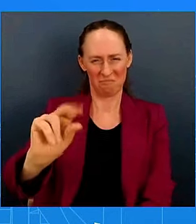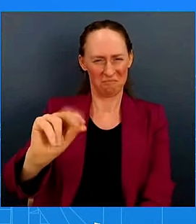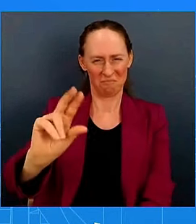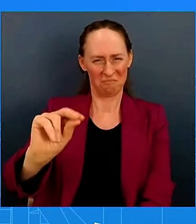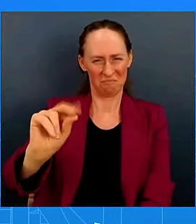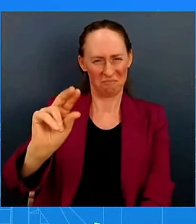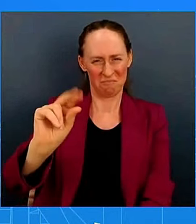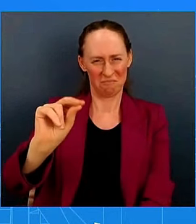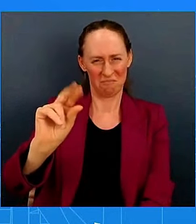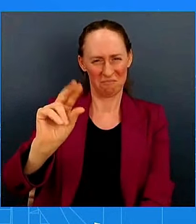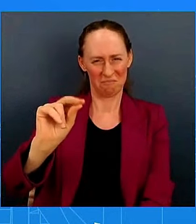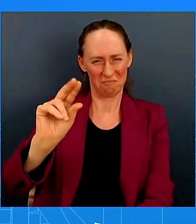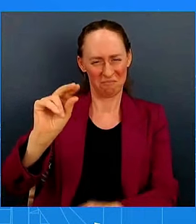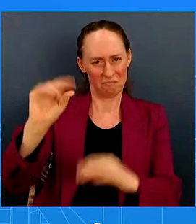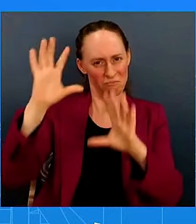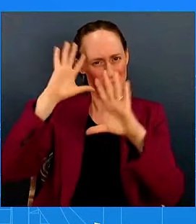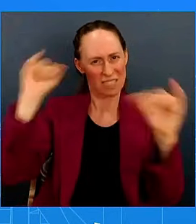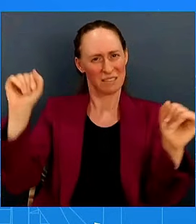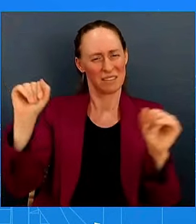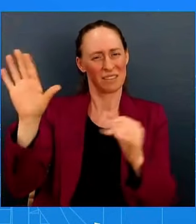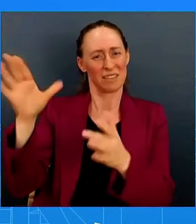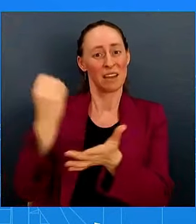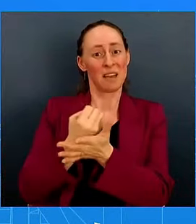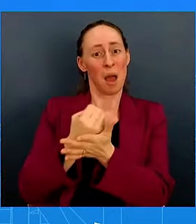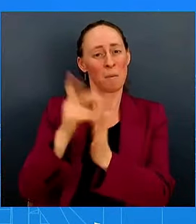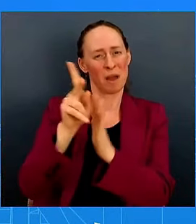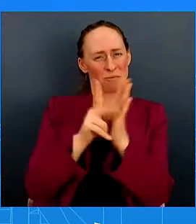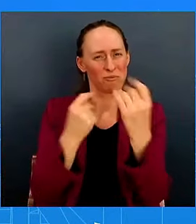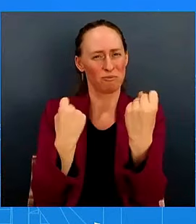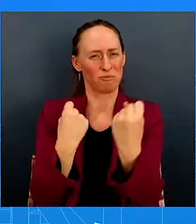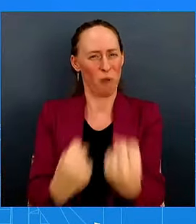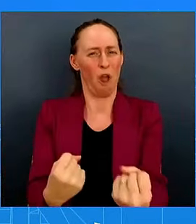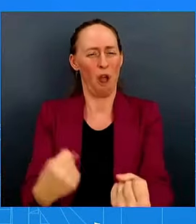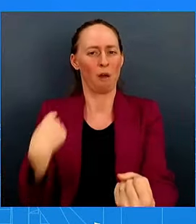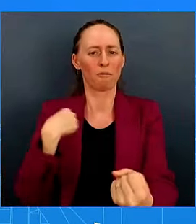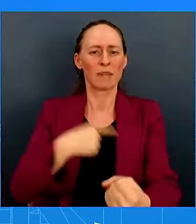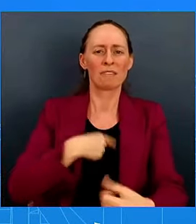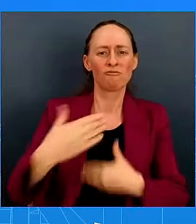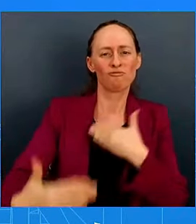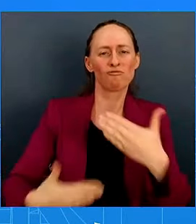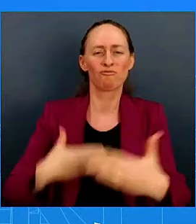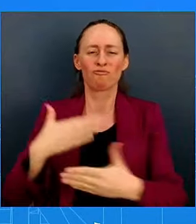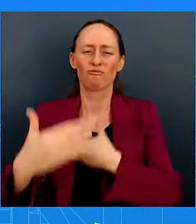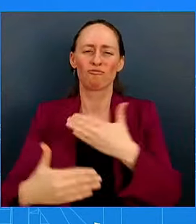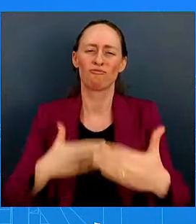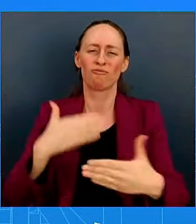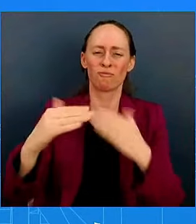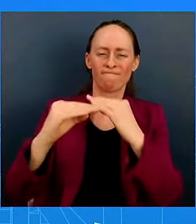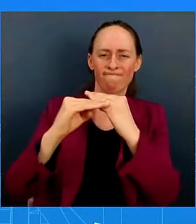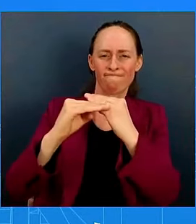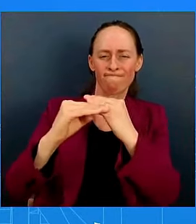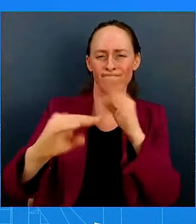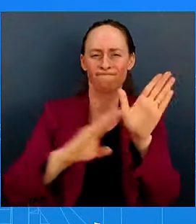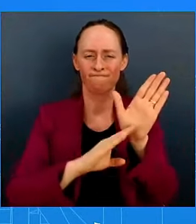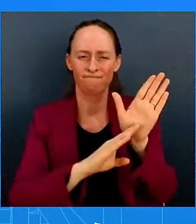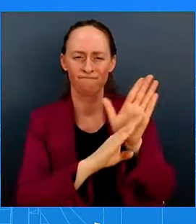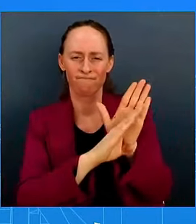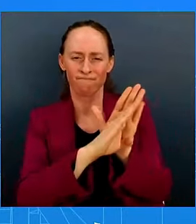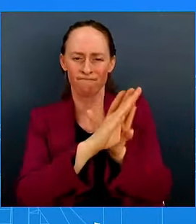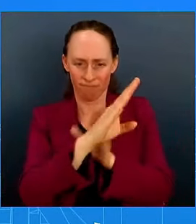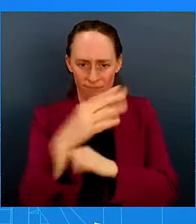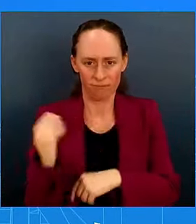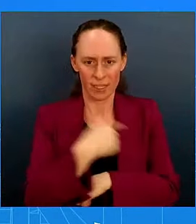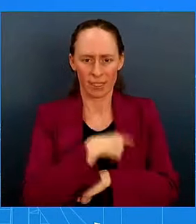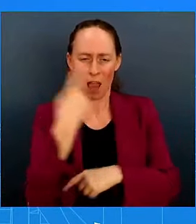right? We needed to make sure that we really focused on the needs of the American people. And can I just get your reaction, the President's